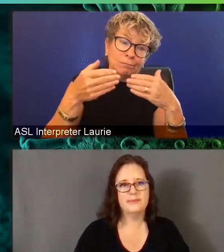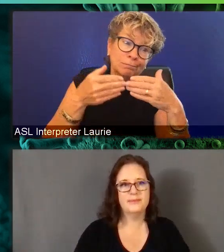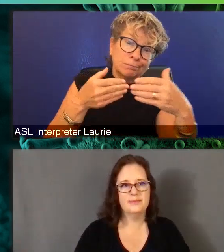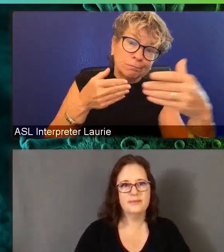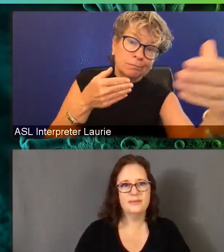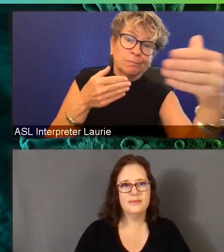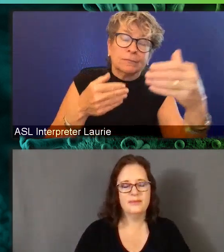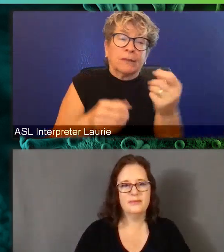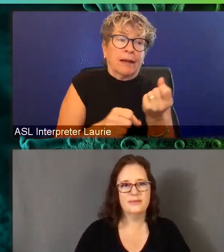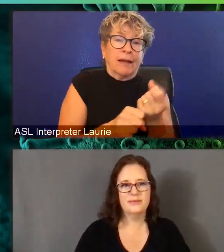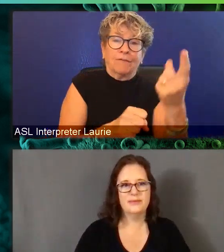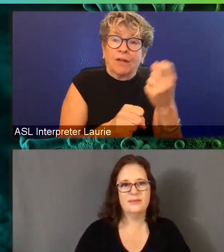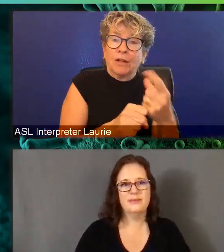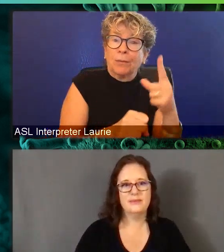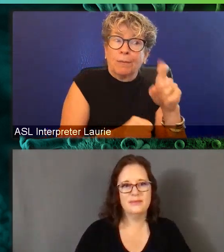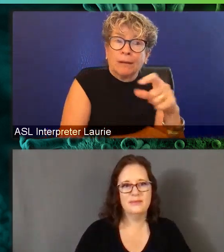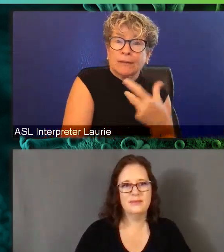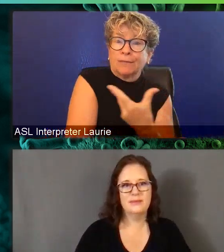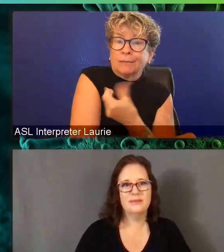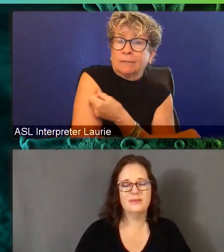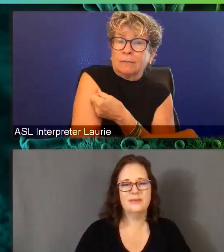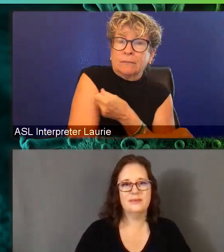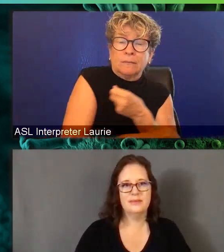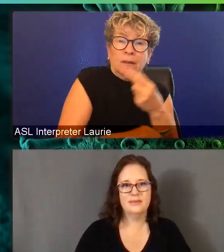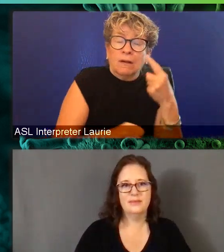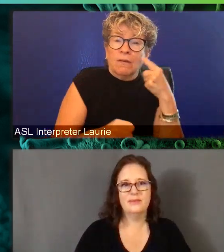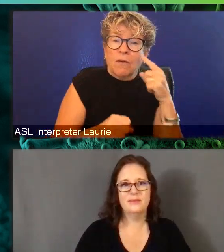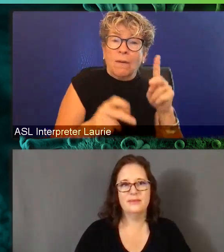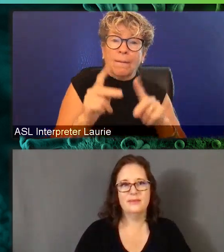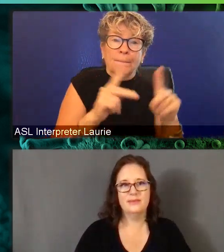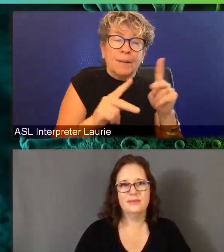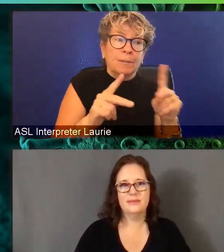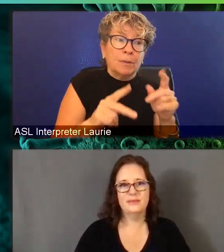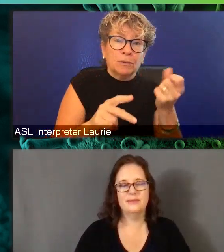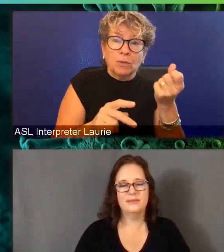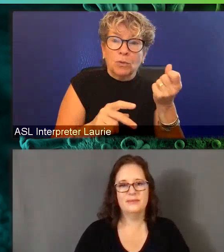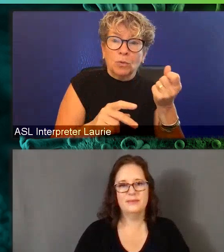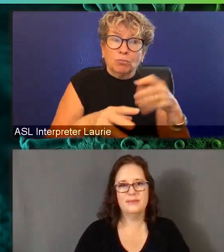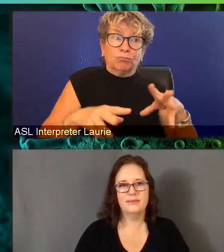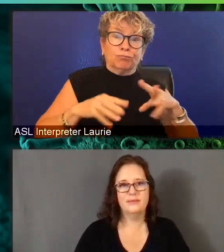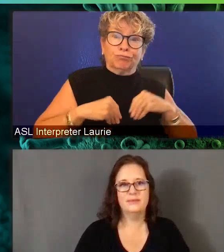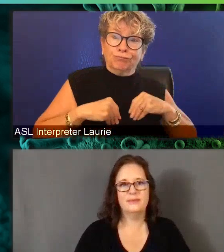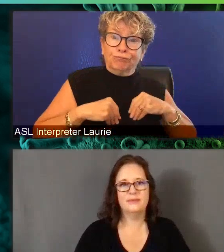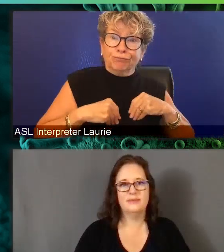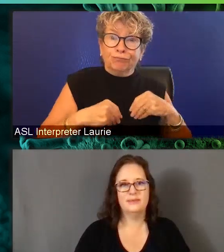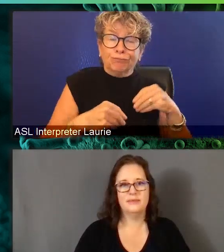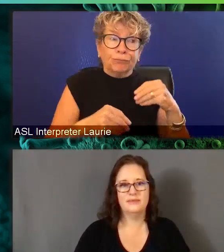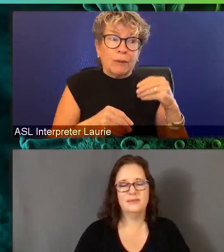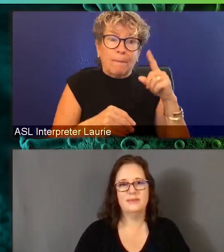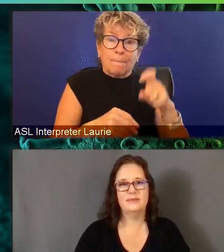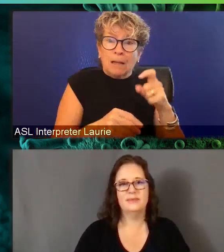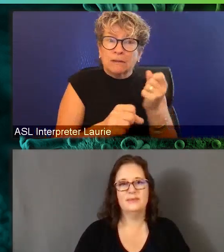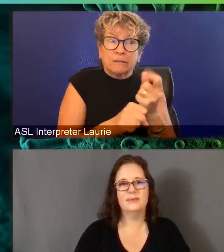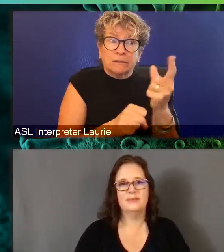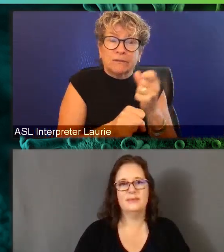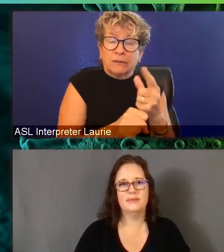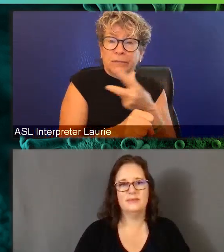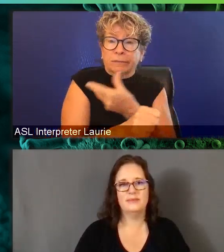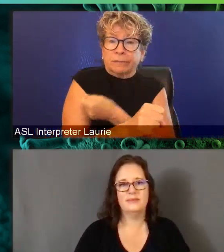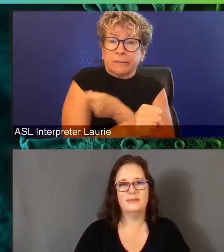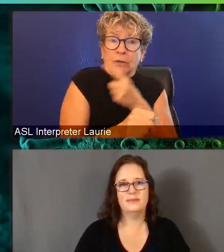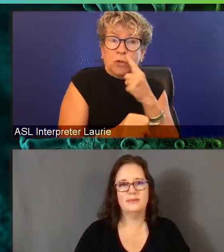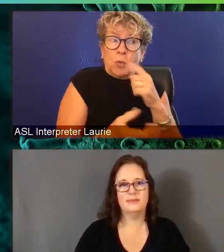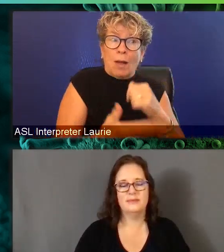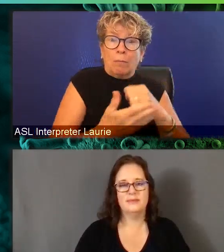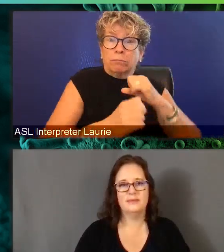uh, consistent kind of public health resolve, um, to, to deal with. And so Trevor, the, uh,